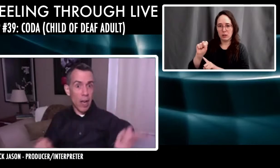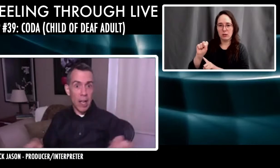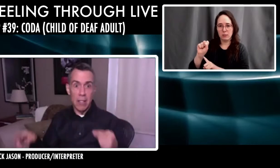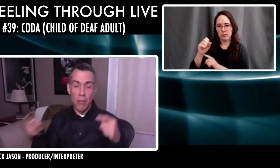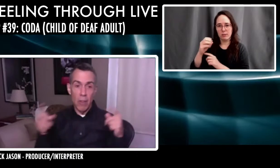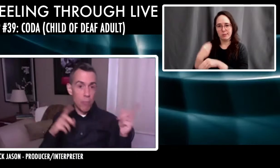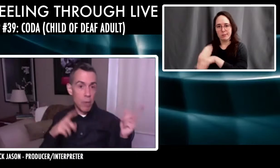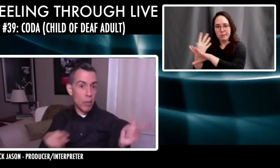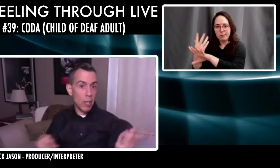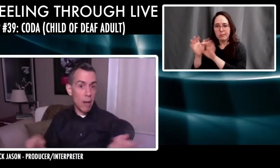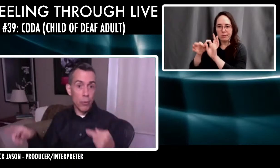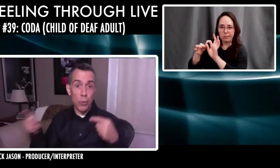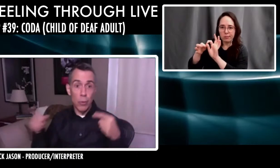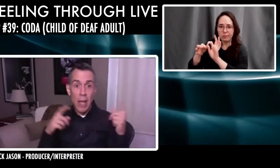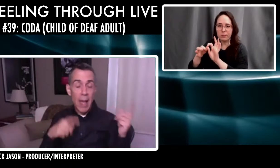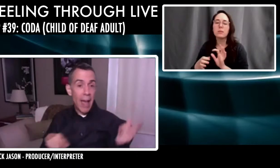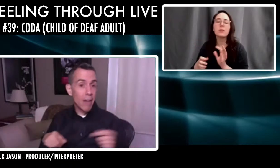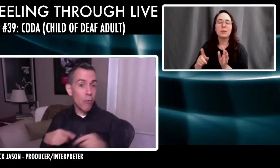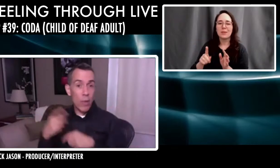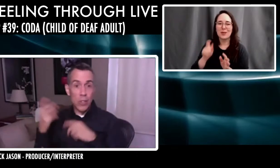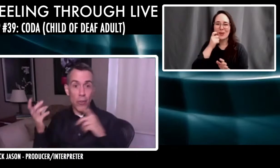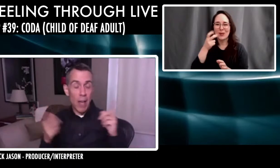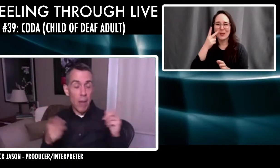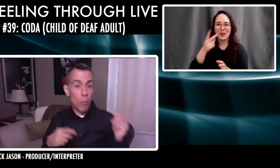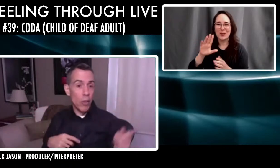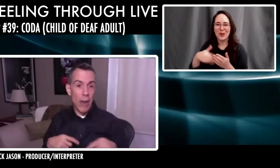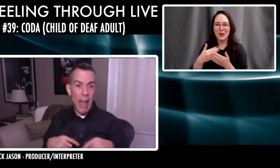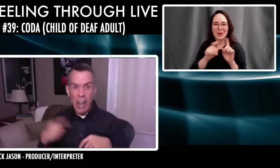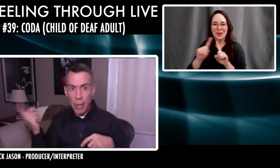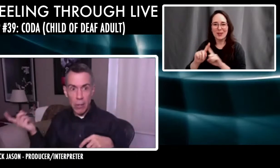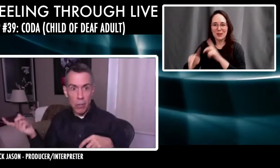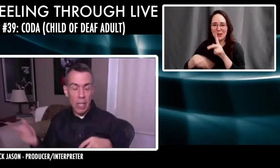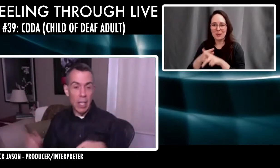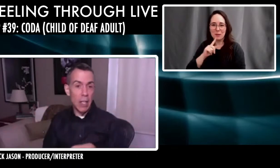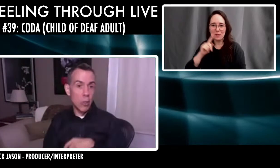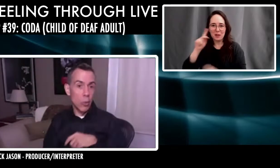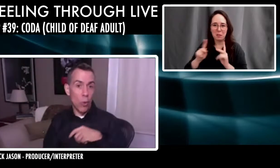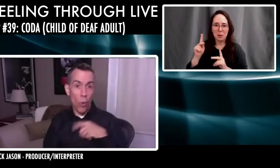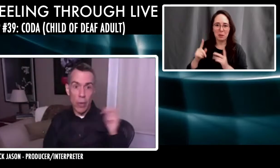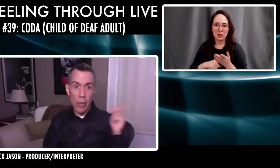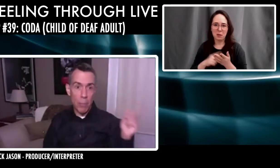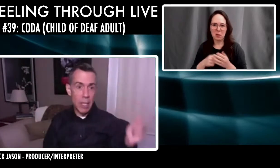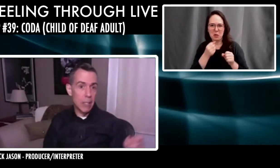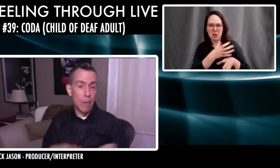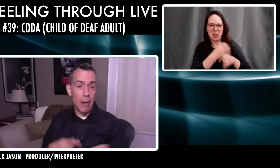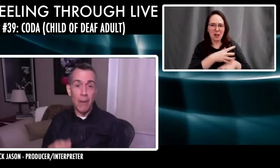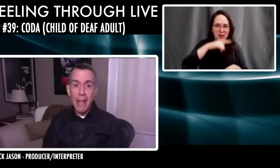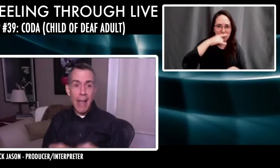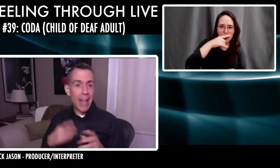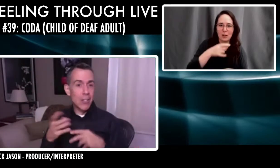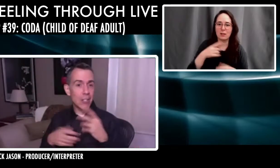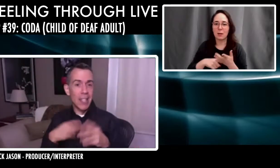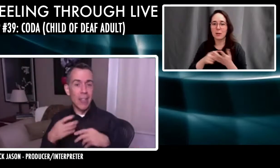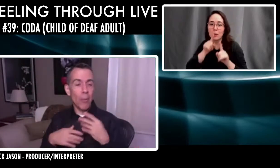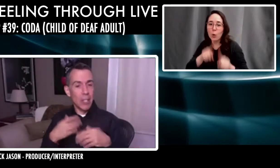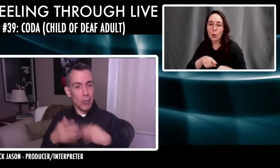the different kinds of deaf people that come through and voice for them, whether they're angry at their kids or they're ordering a pizza or whatever. And just, it's almost like you're